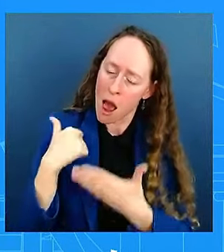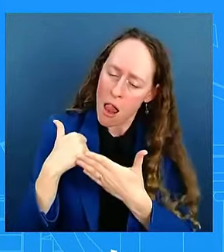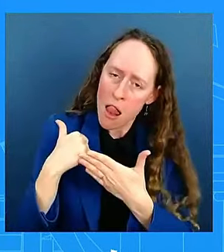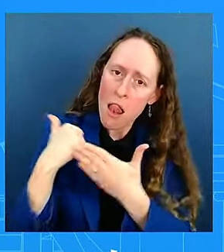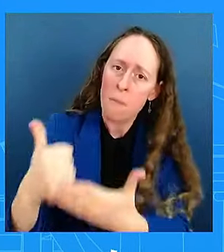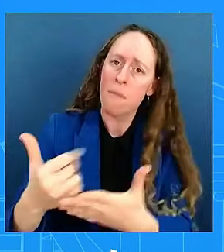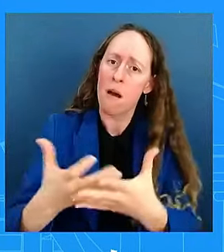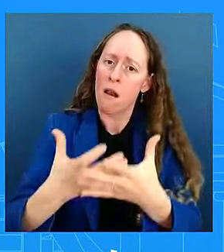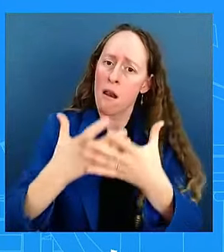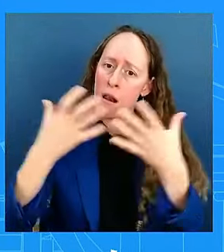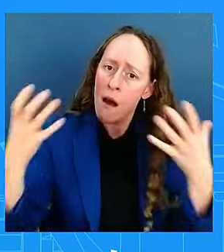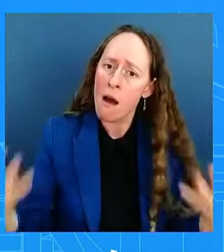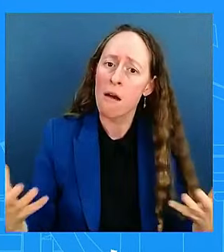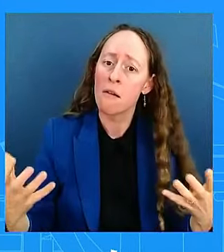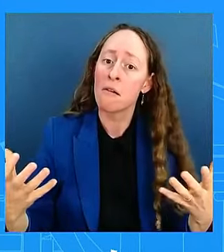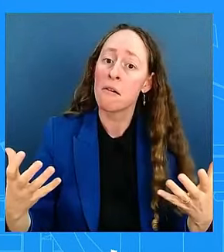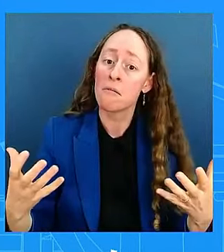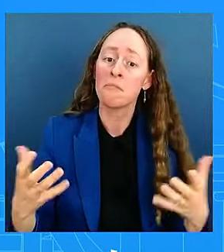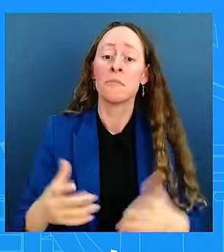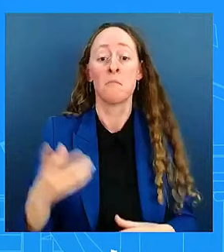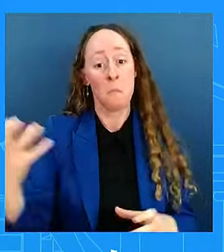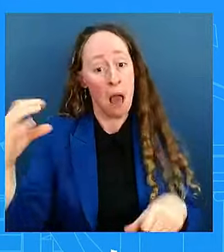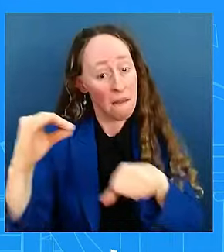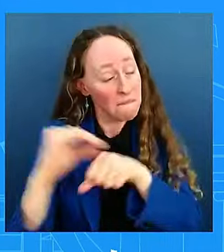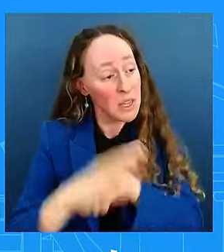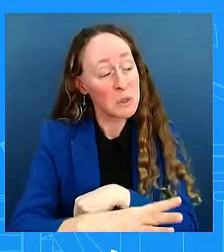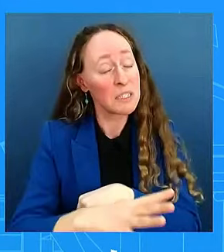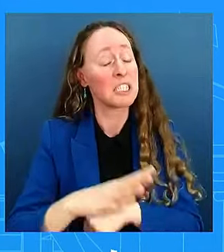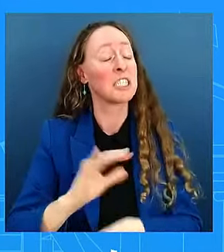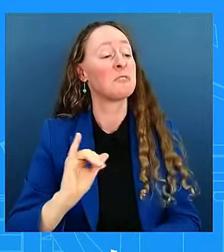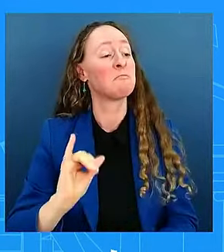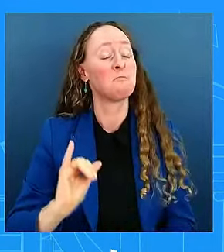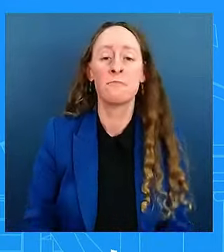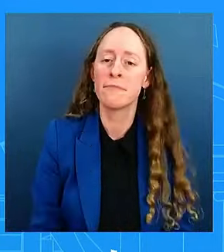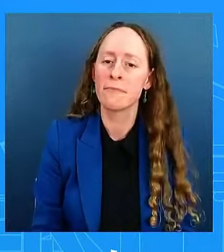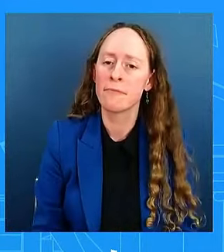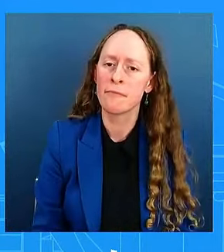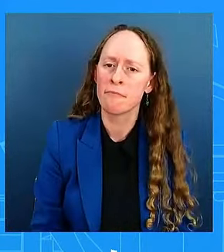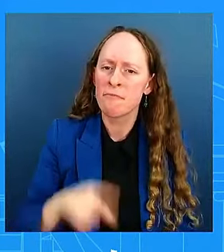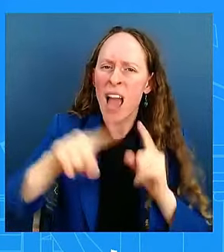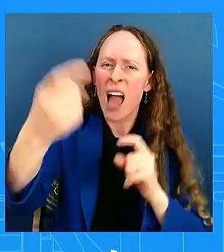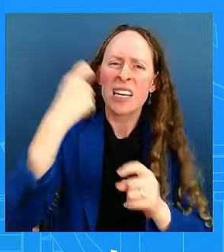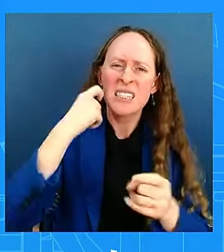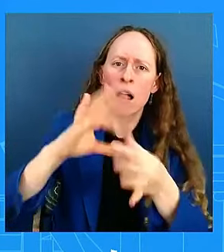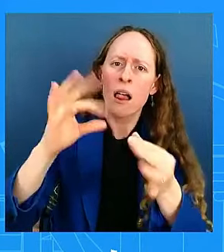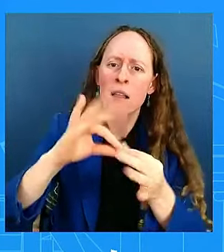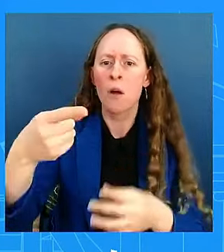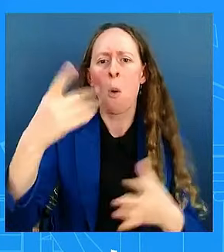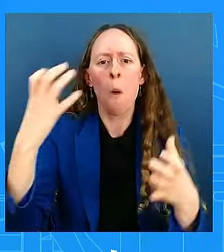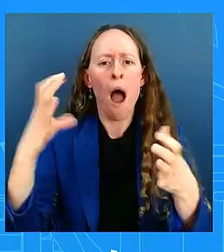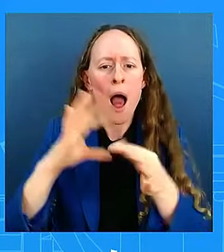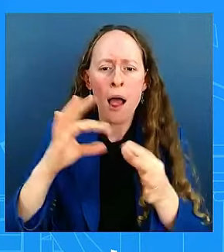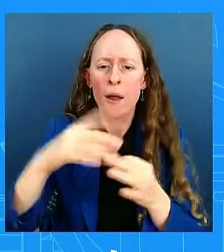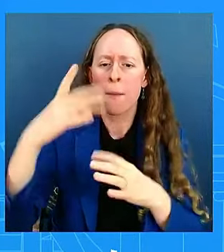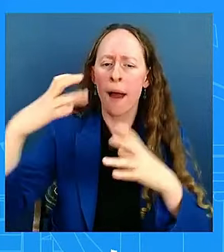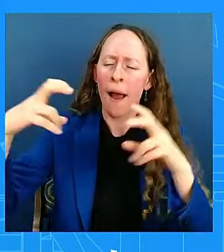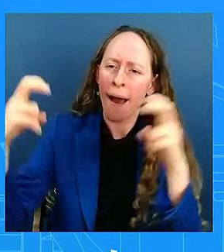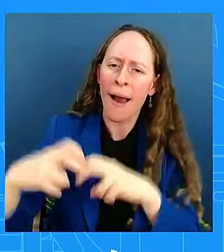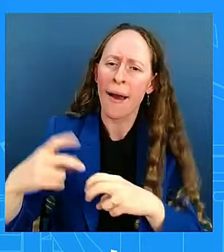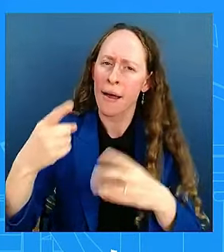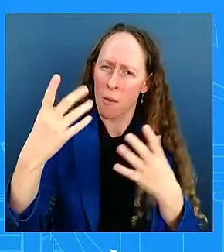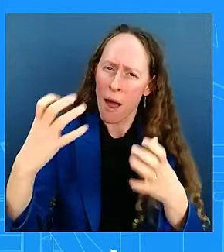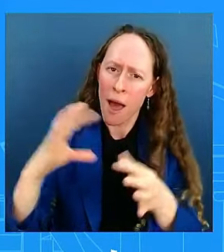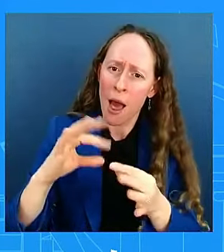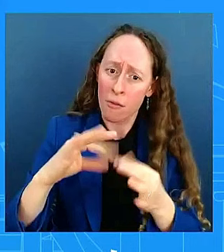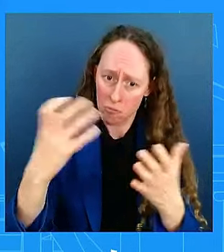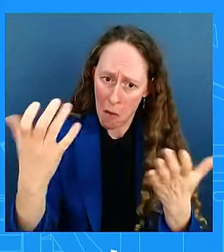recently that you want to speak to him, that you plan to. didn't say plan to. I didn't say want to. But you don't want to? No, I didn't say that. You're